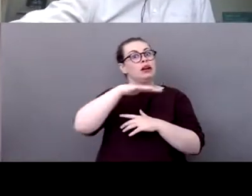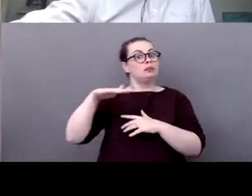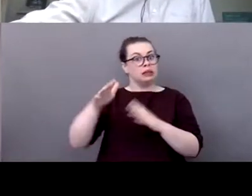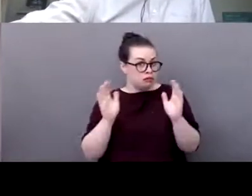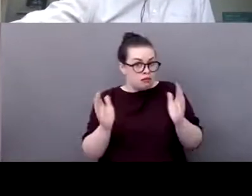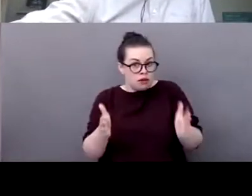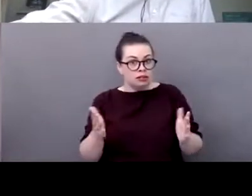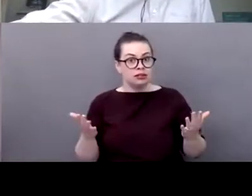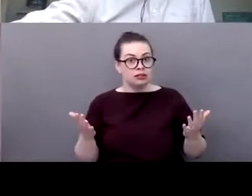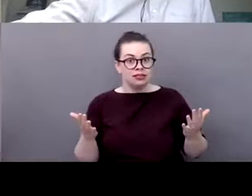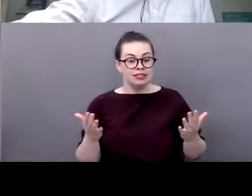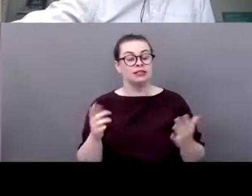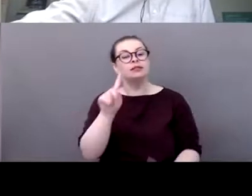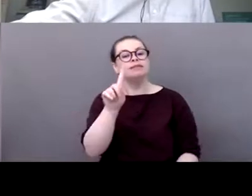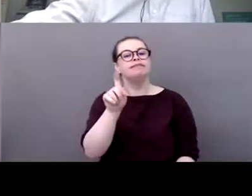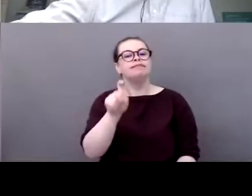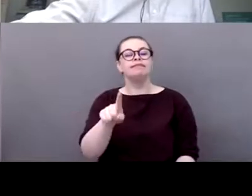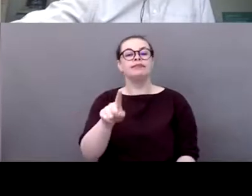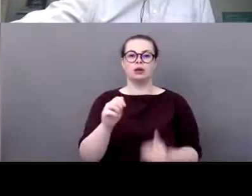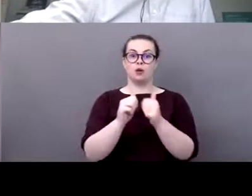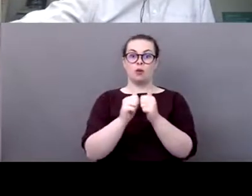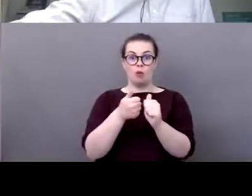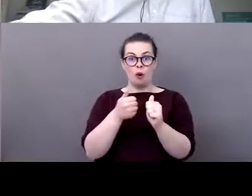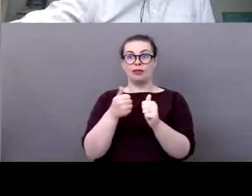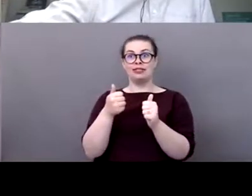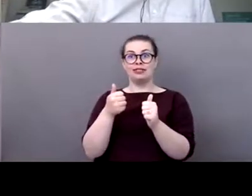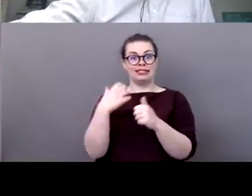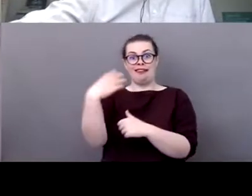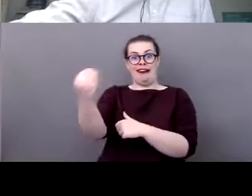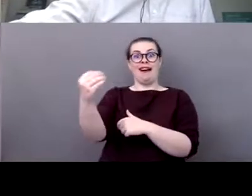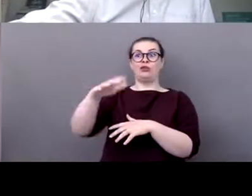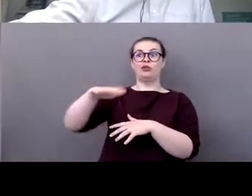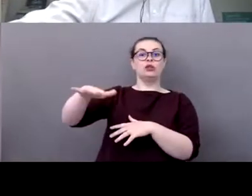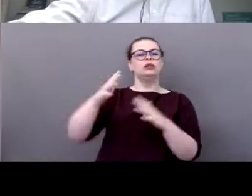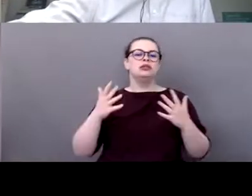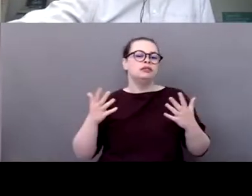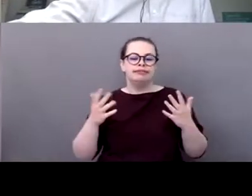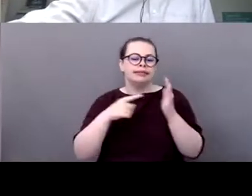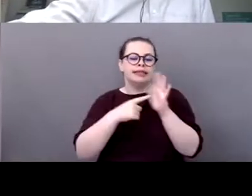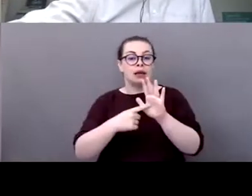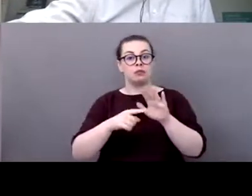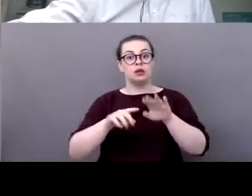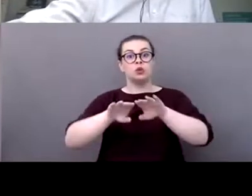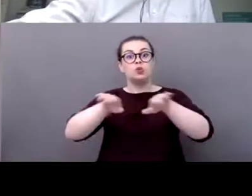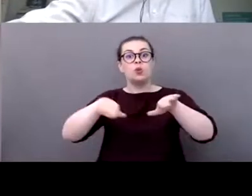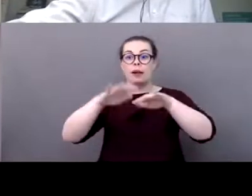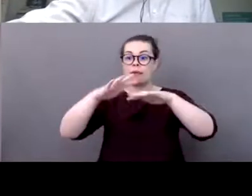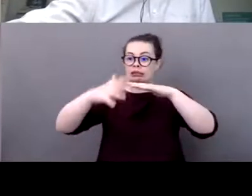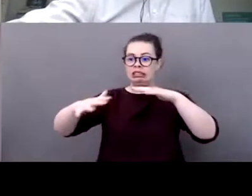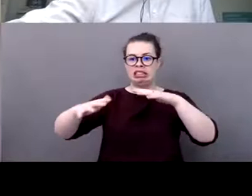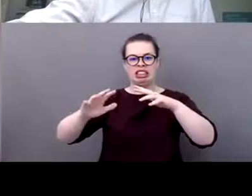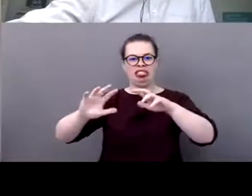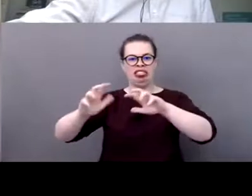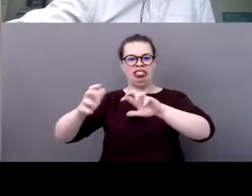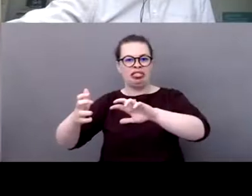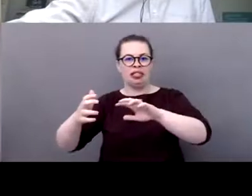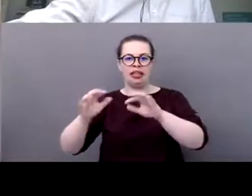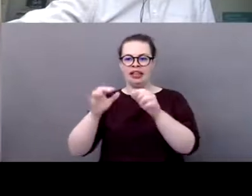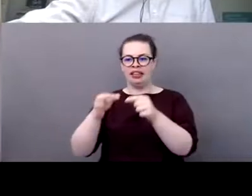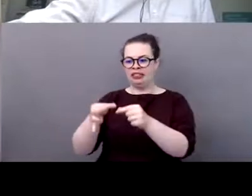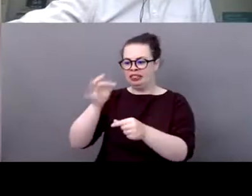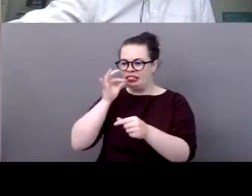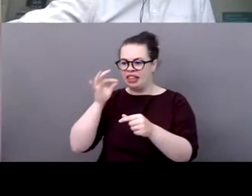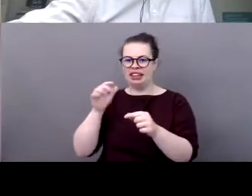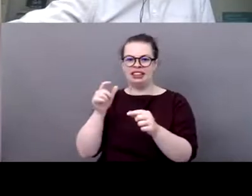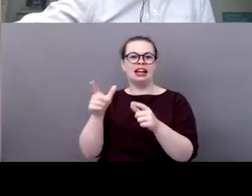happen directly in nature you don't want you know like you don't want to swim in polluted waters but even without talking to this going to